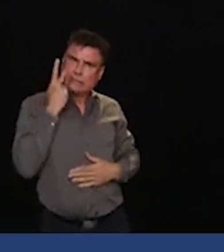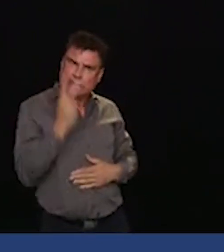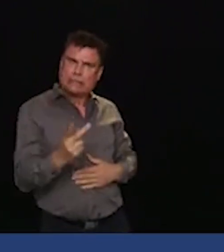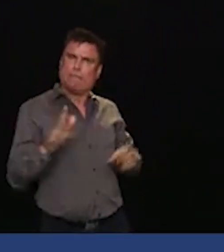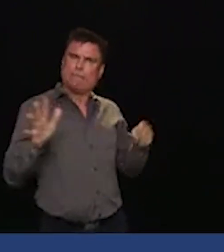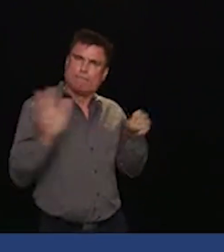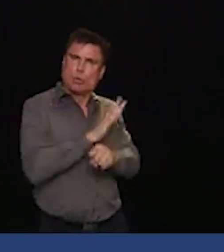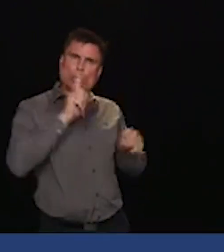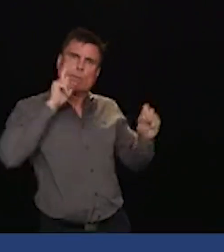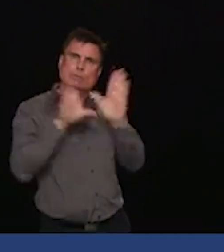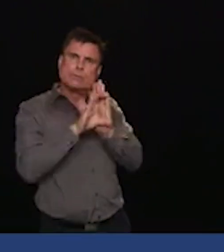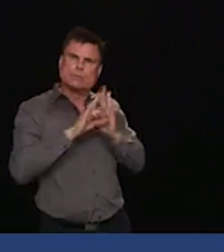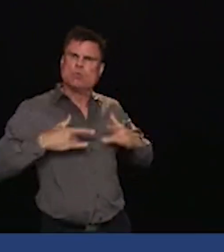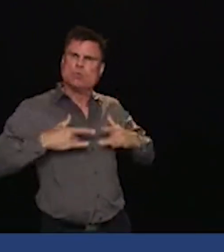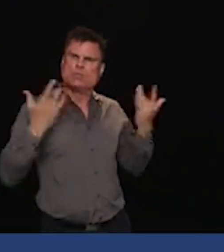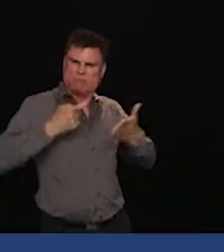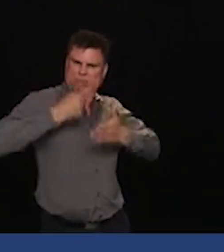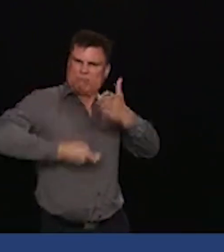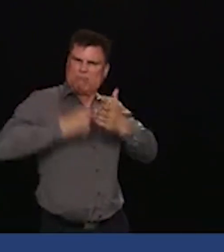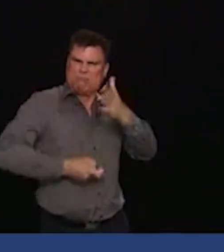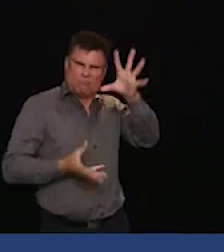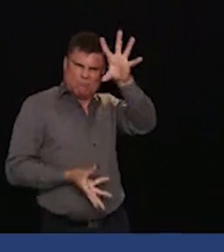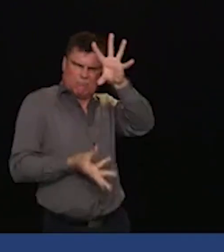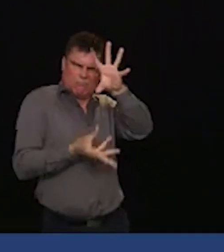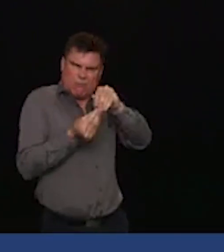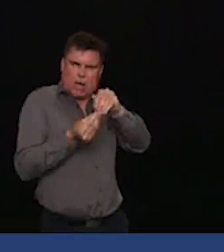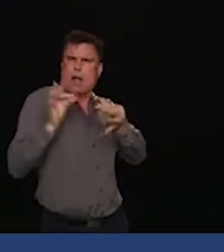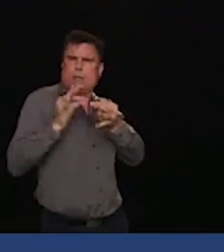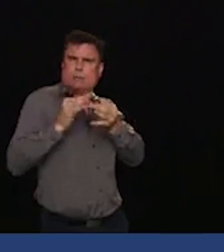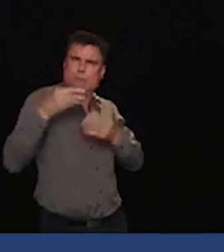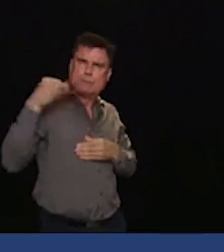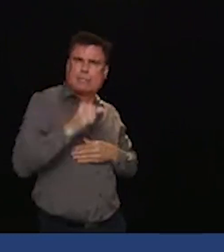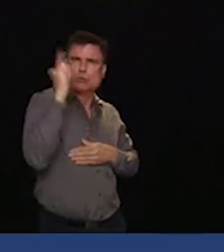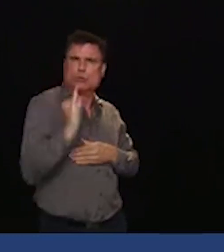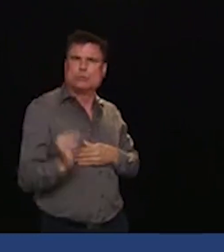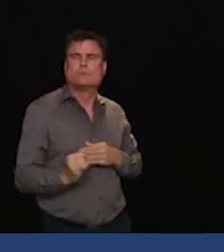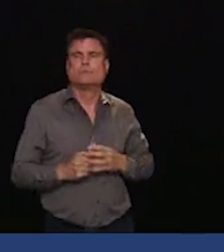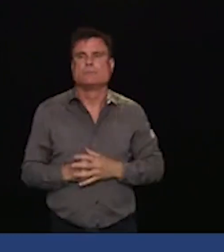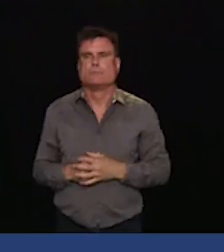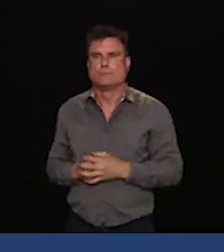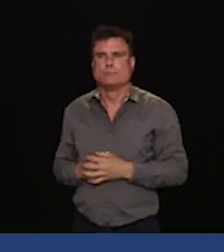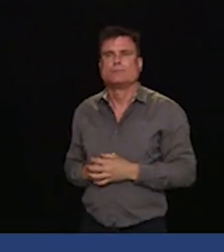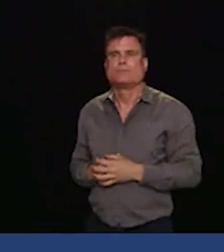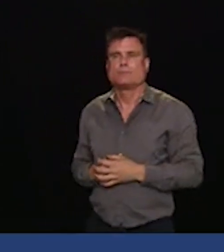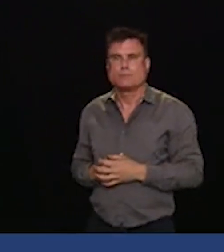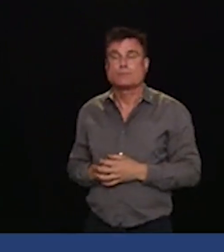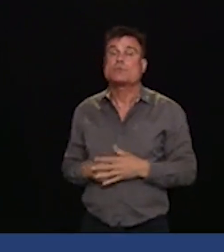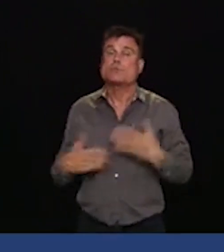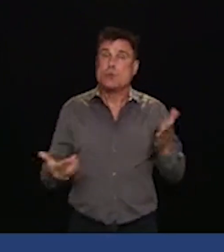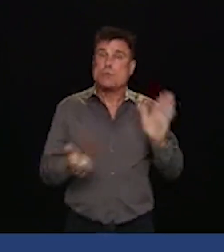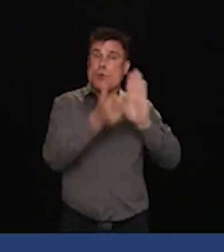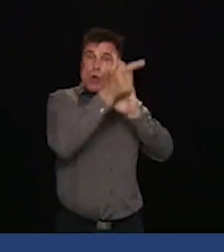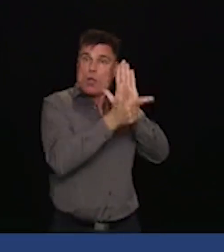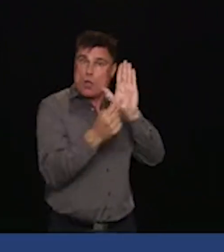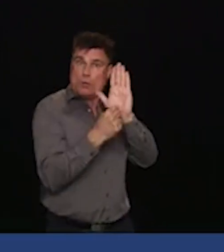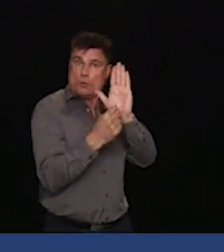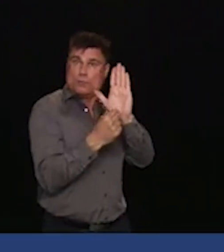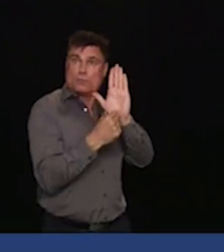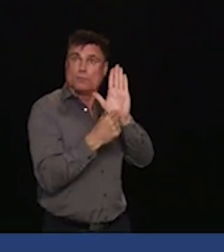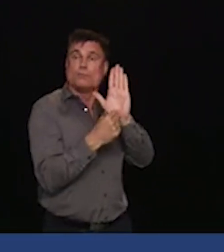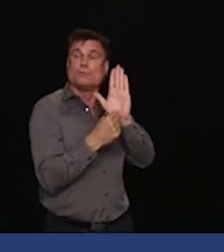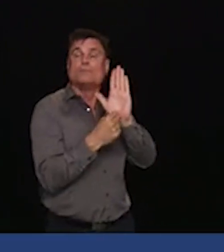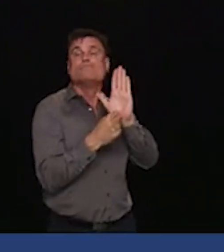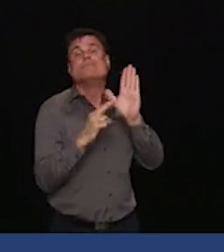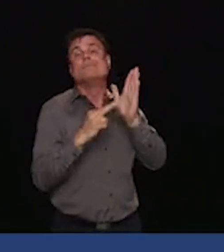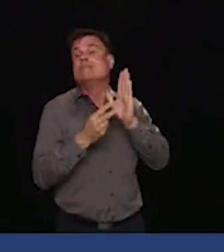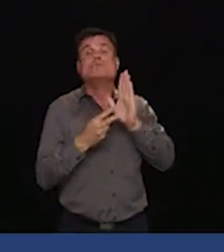Thank Transformation that will be enabled by the legislation that will look at other conditions, such as unit descriptions